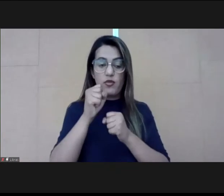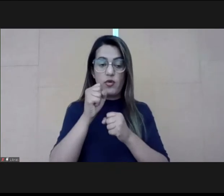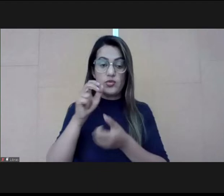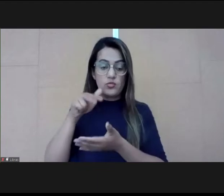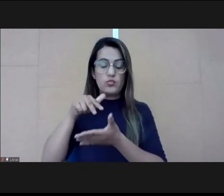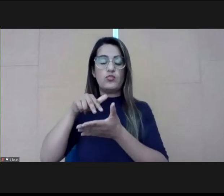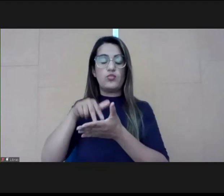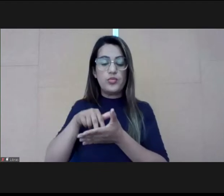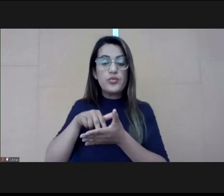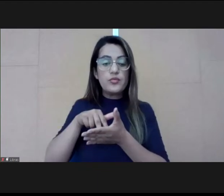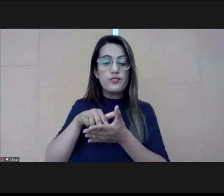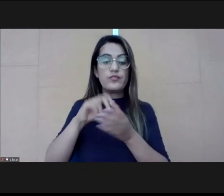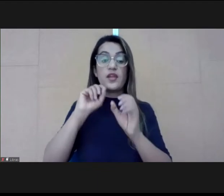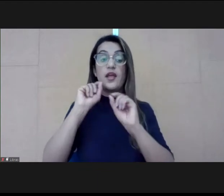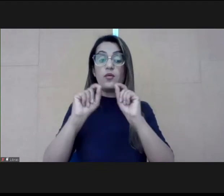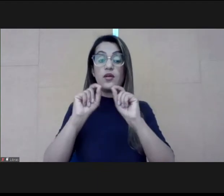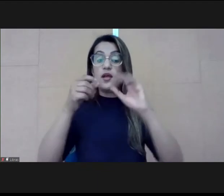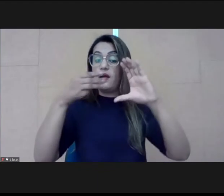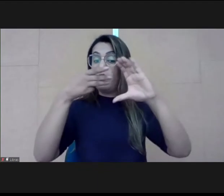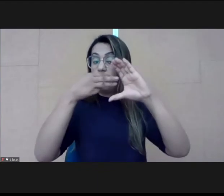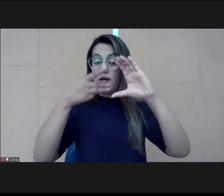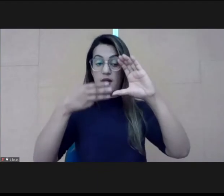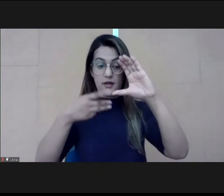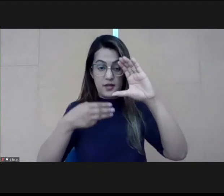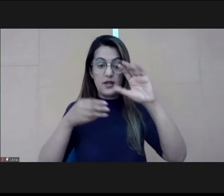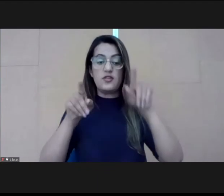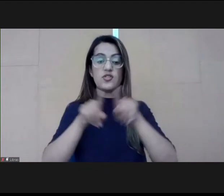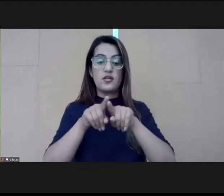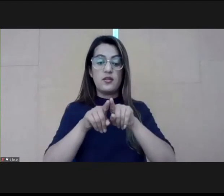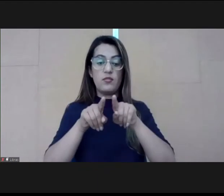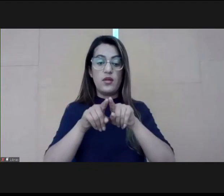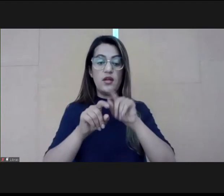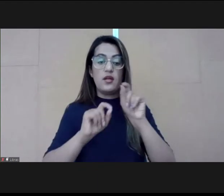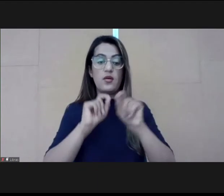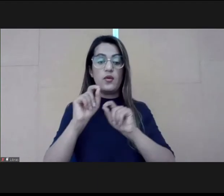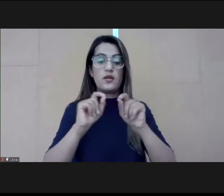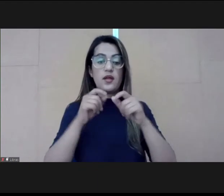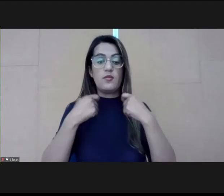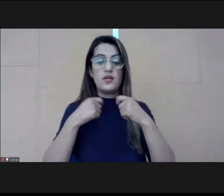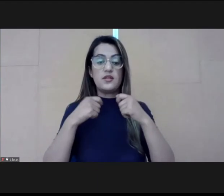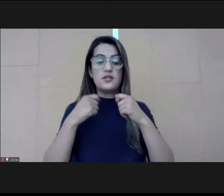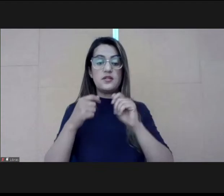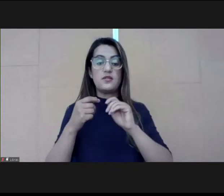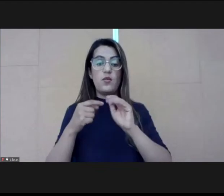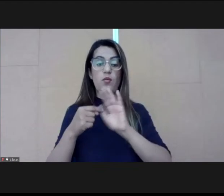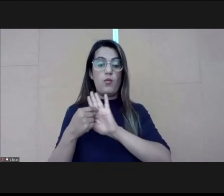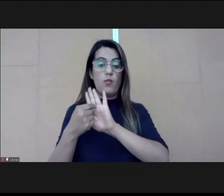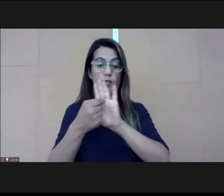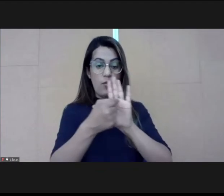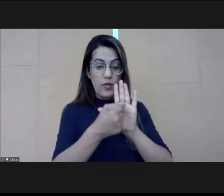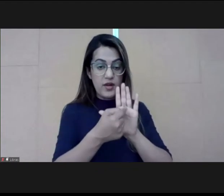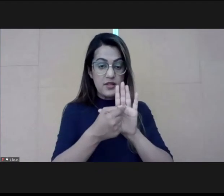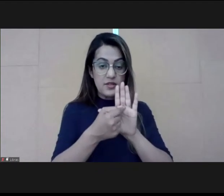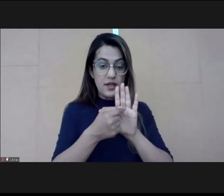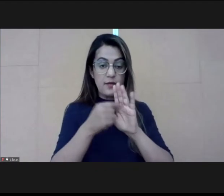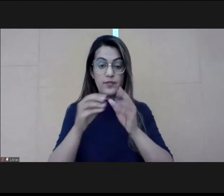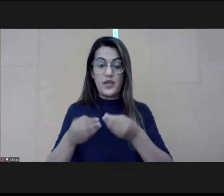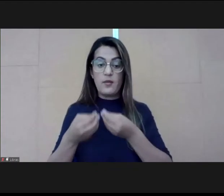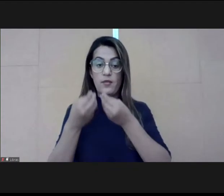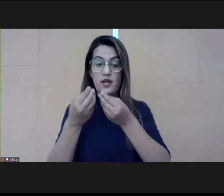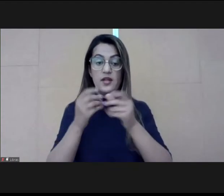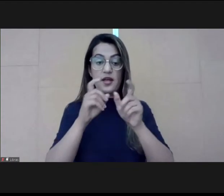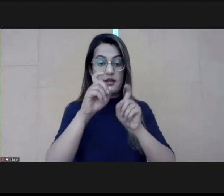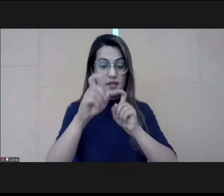the vanguards also step up because we need to start experimenting with new technology and new approaches and new management techniques. So